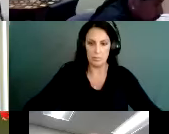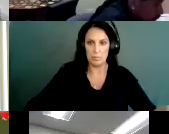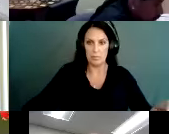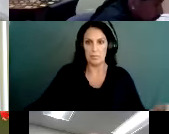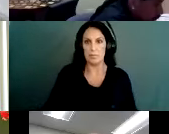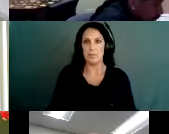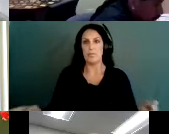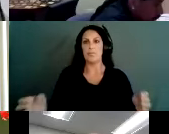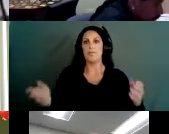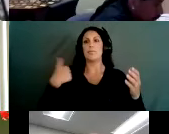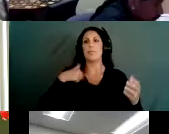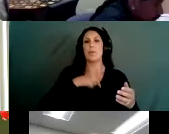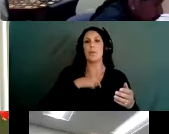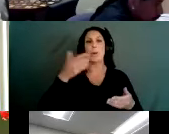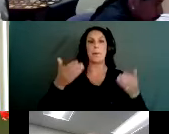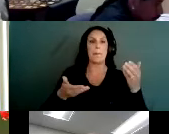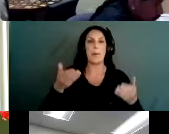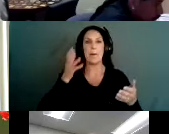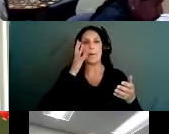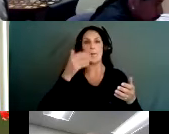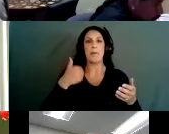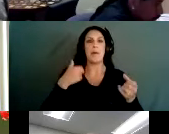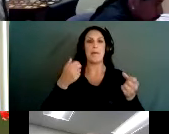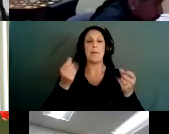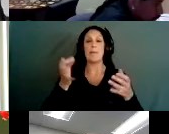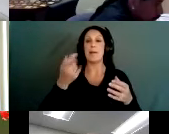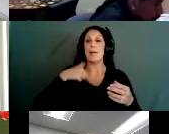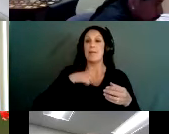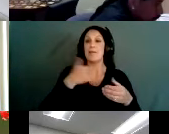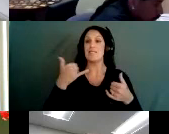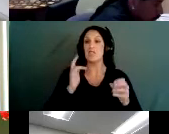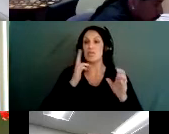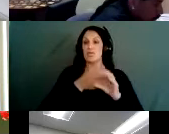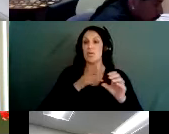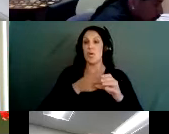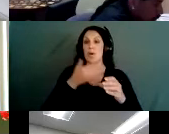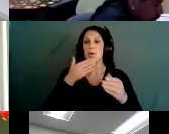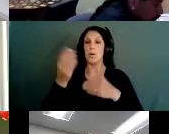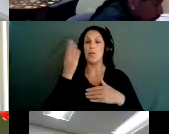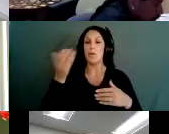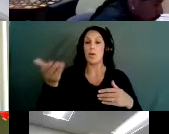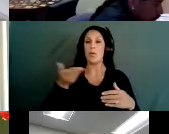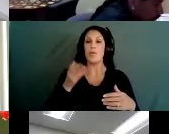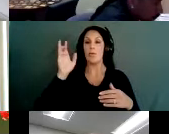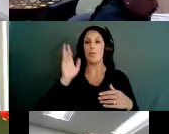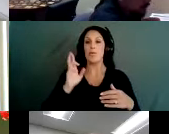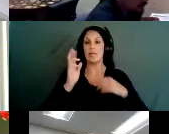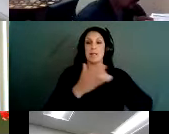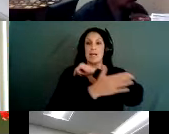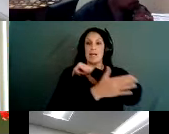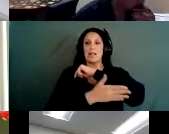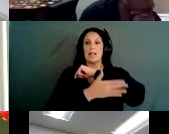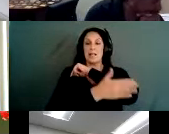We may have more join us as we get going, but good morning and welcome to the Riverside County Suicide Prevention